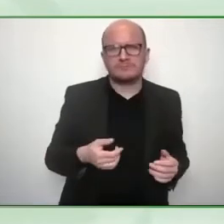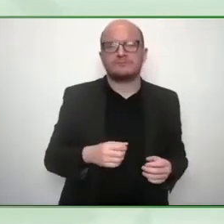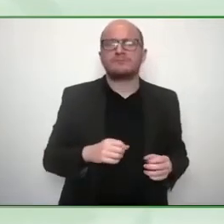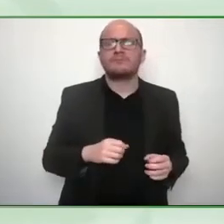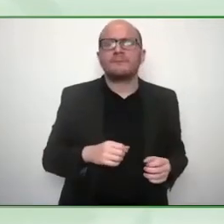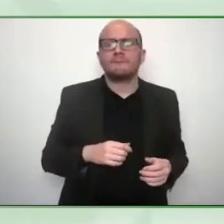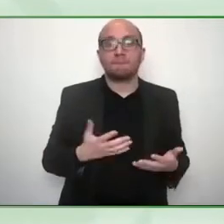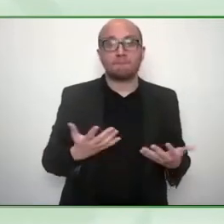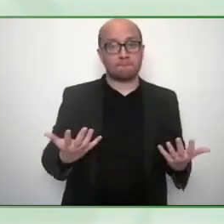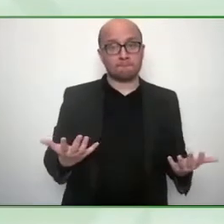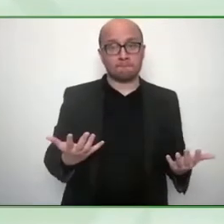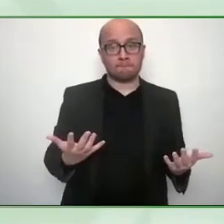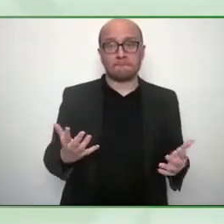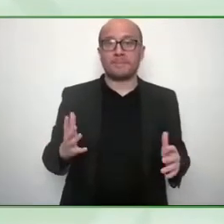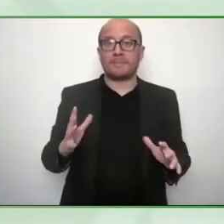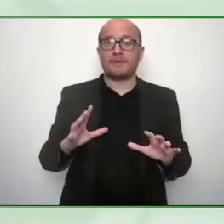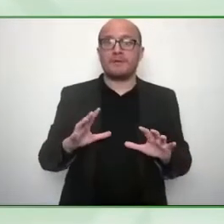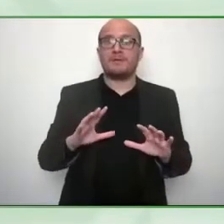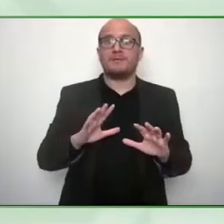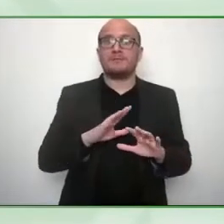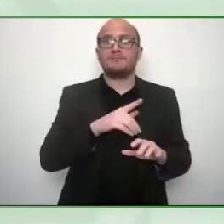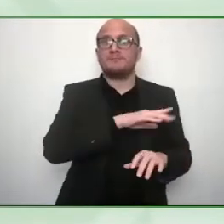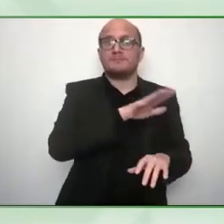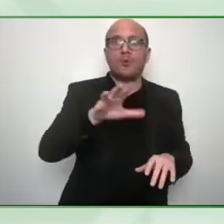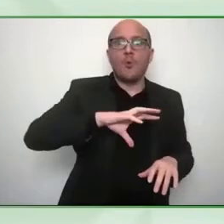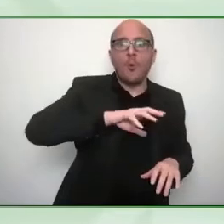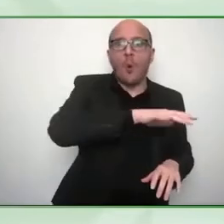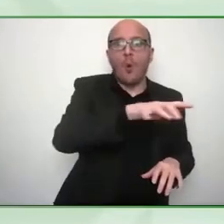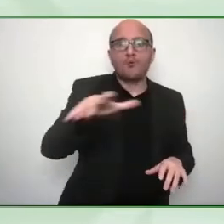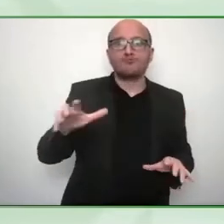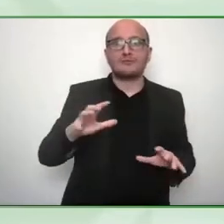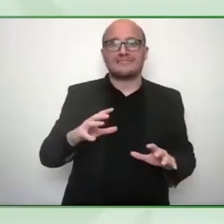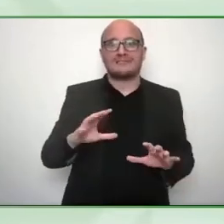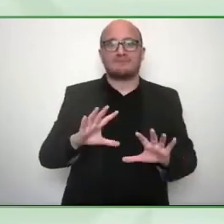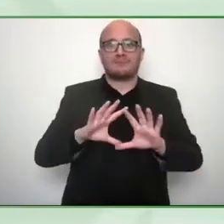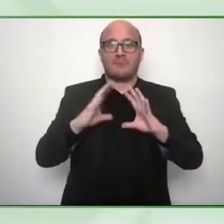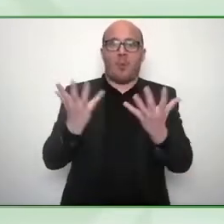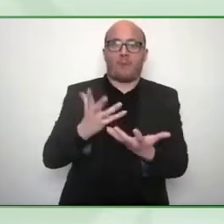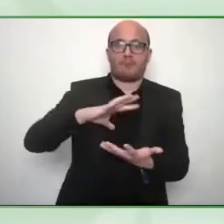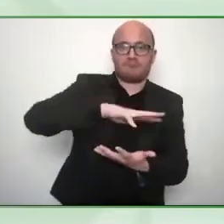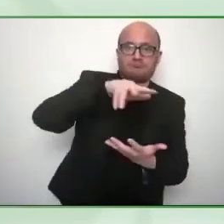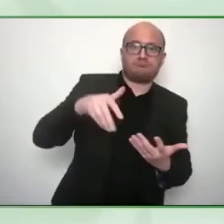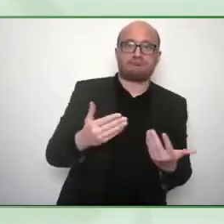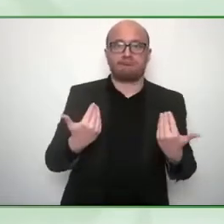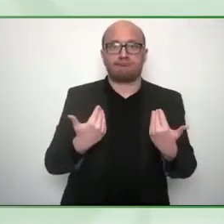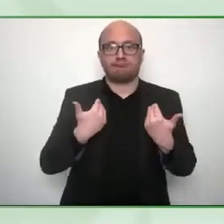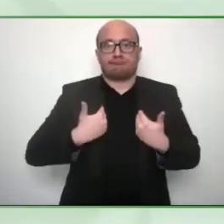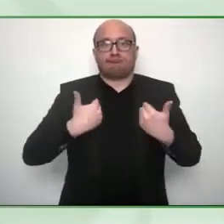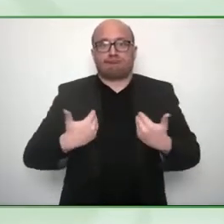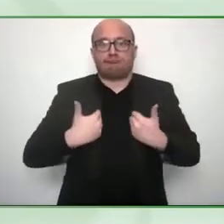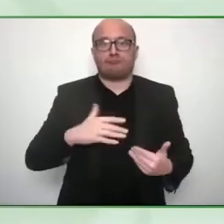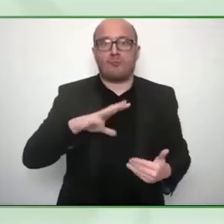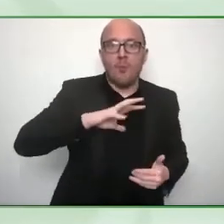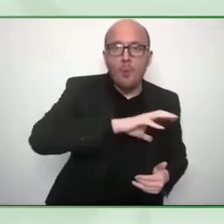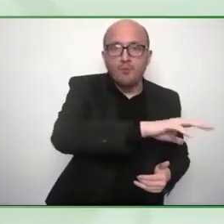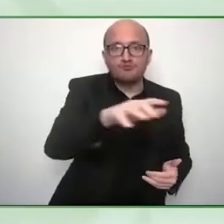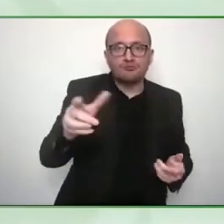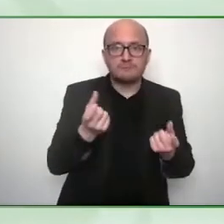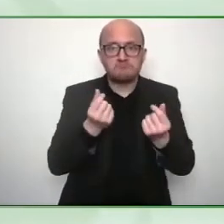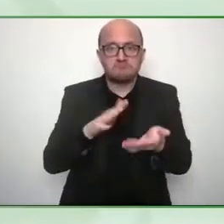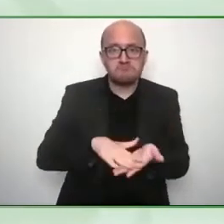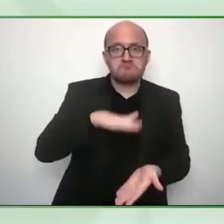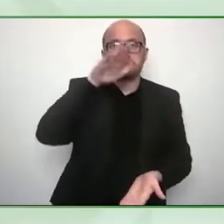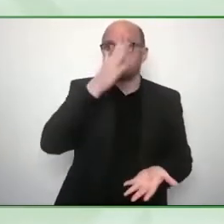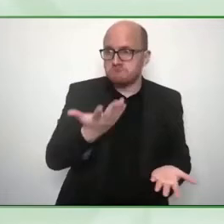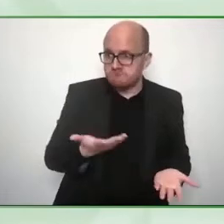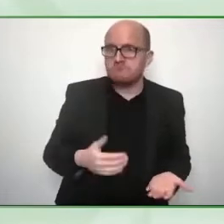developed countries access to um specialized hearing health care is present but it is limited by you know only the wealthy